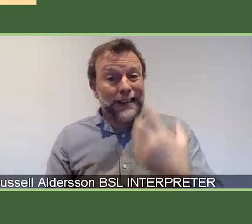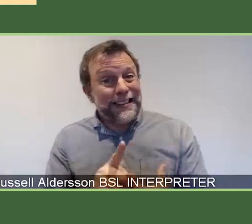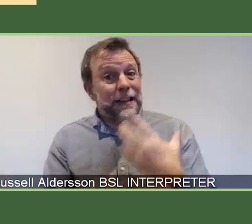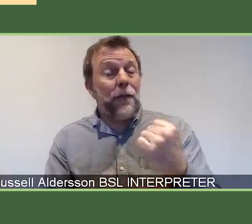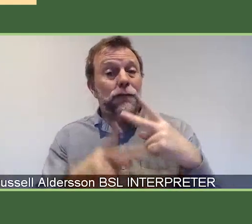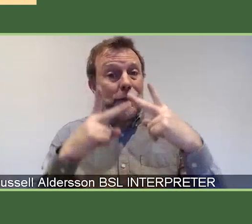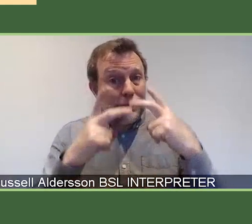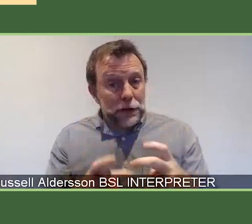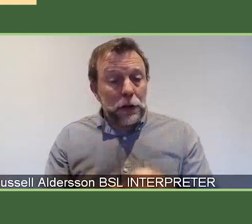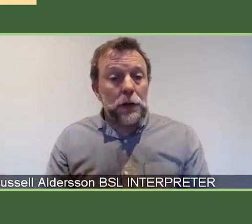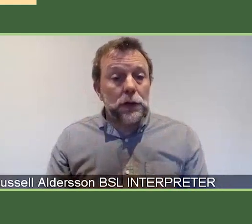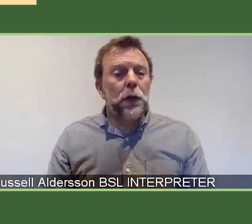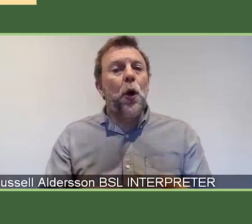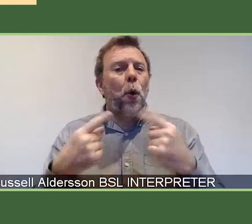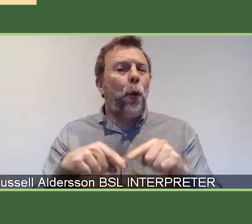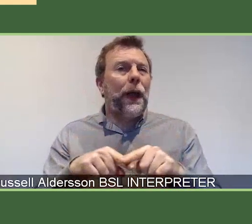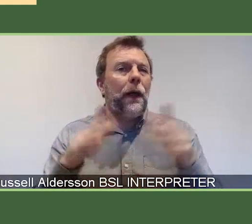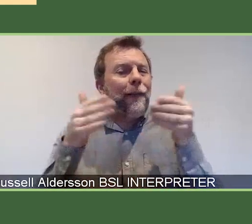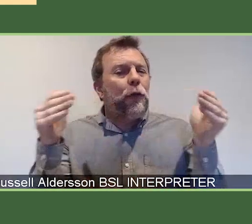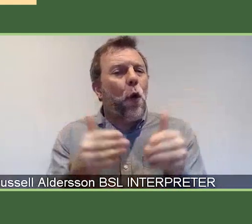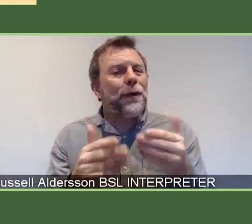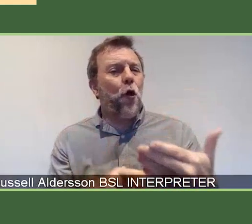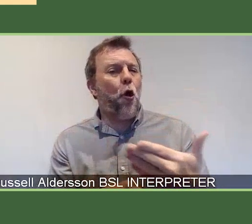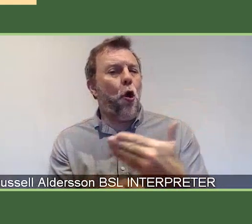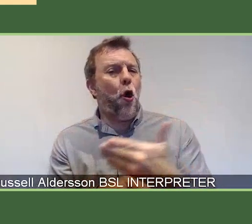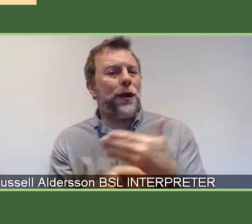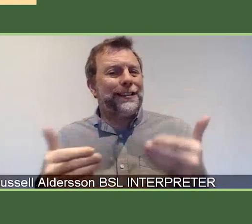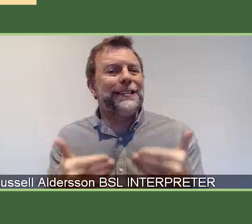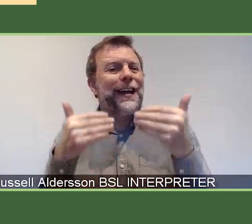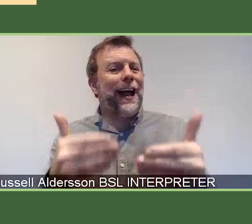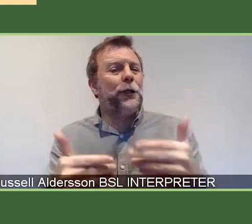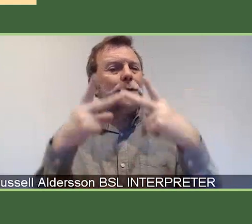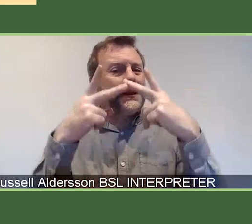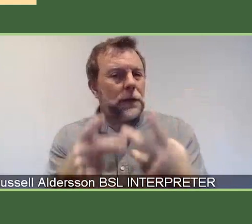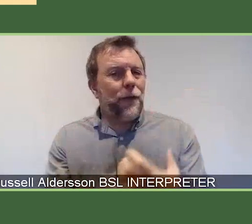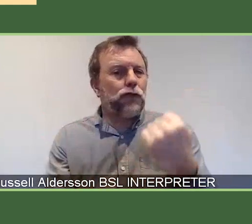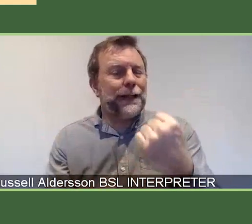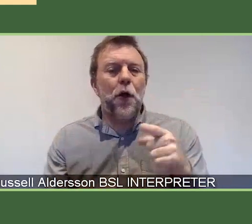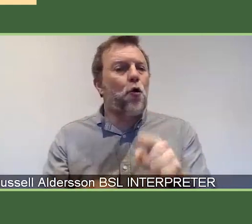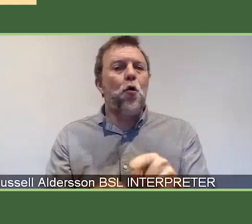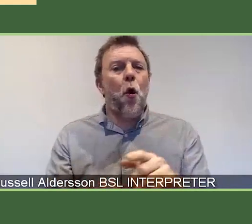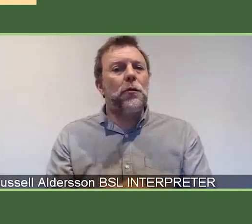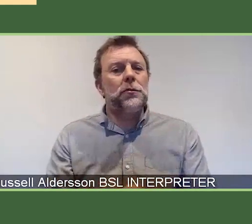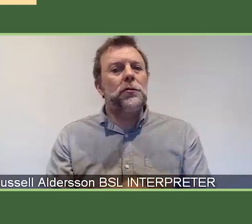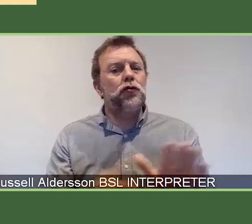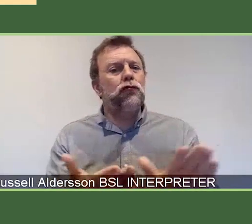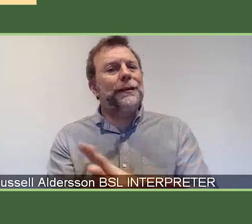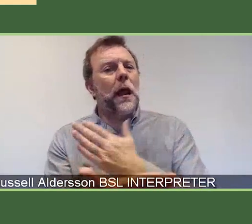we will be focusing on early stage discovery and not pure translational research.